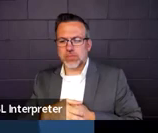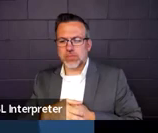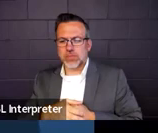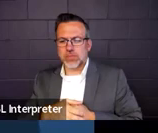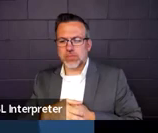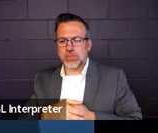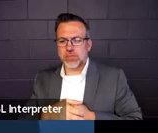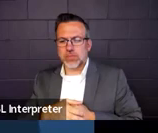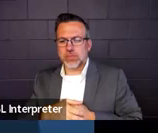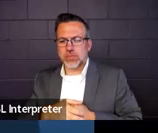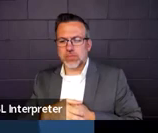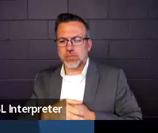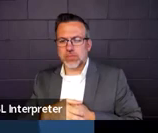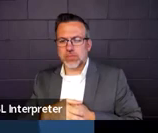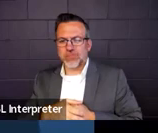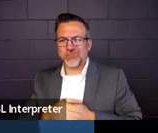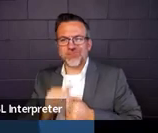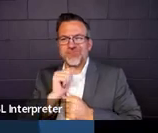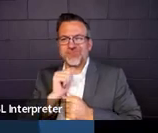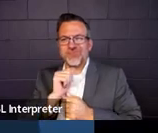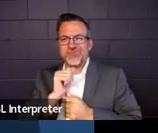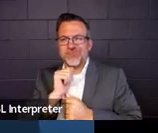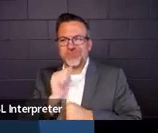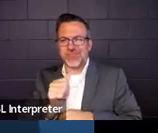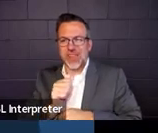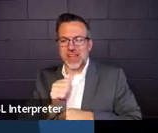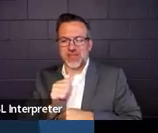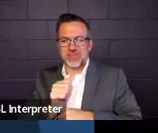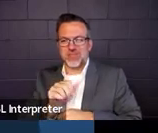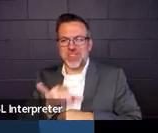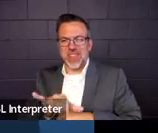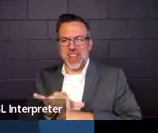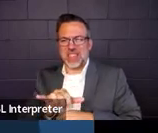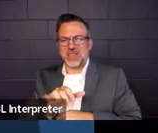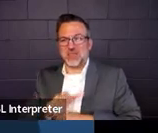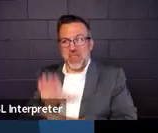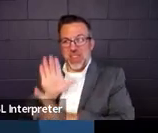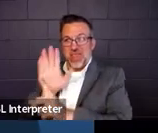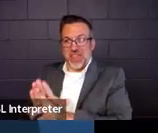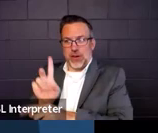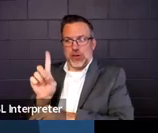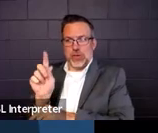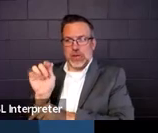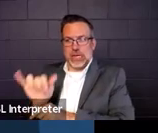It's not, it's just not an abbreviated day. It's just in their day. That's what their day is.